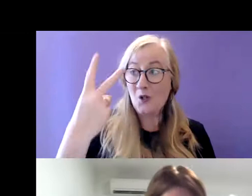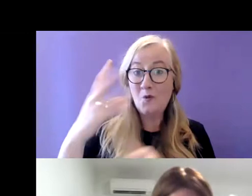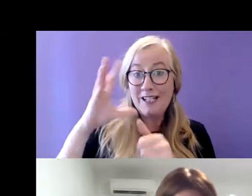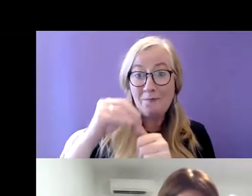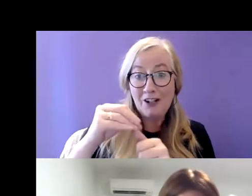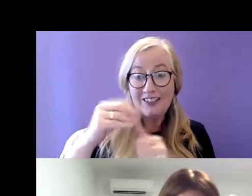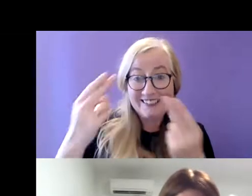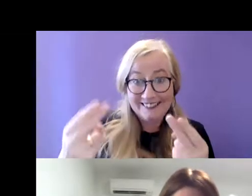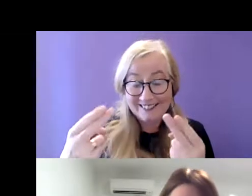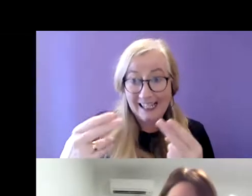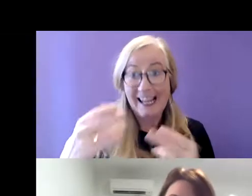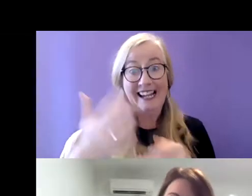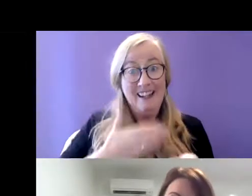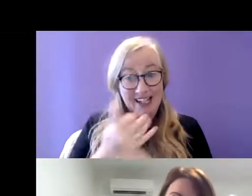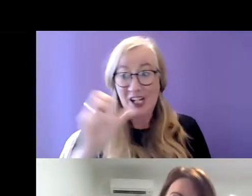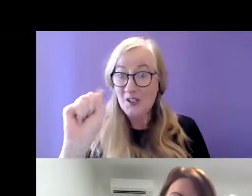apartment.